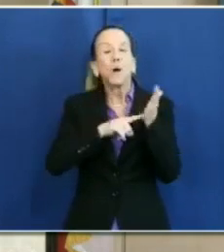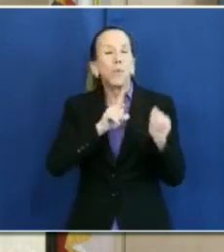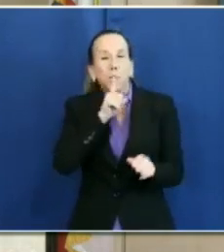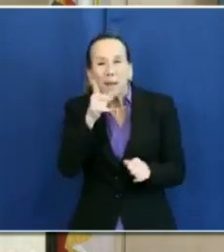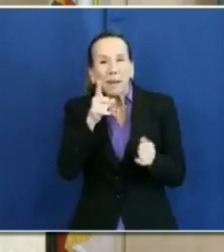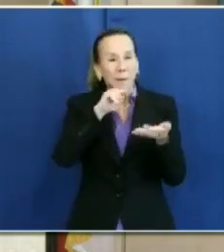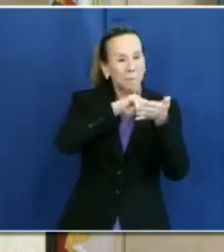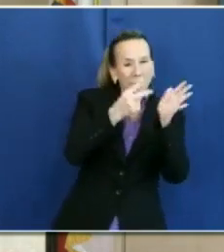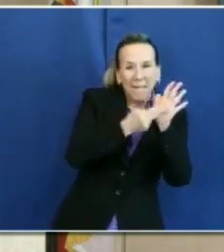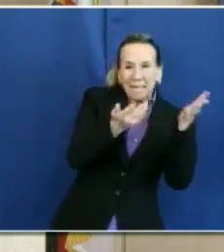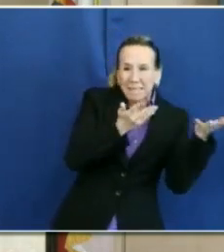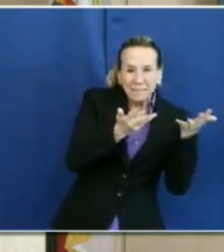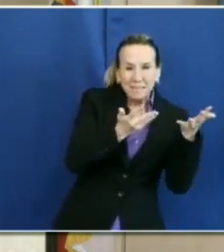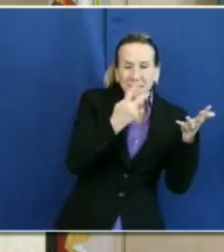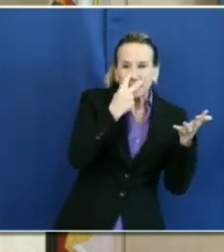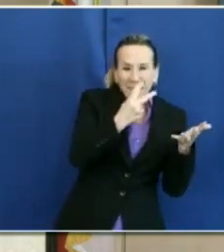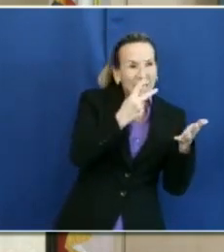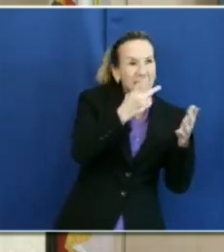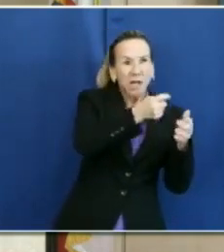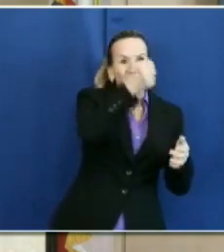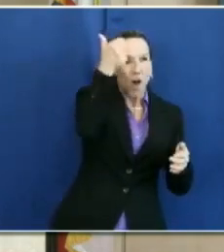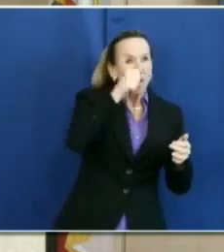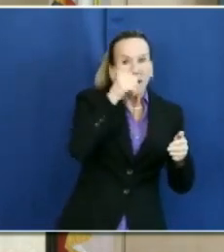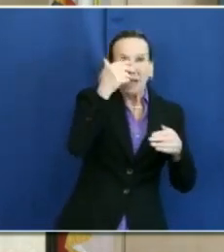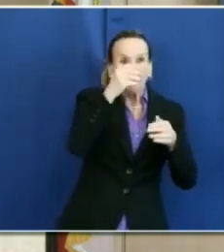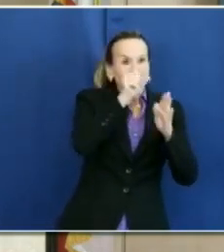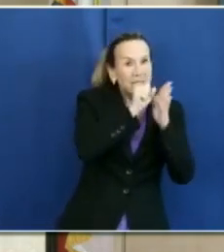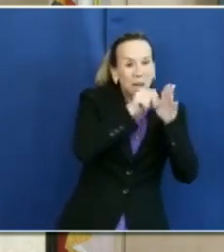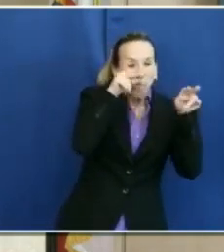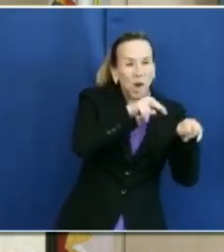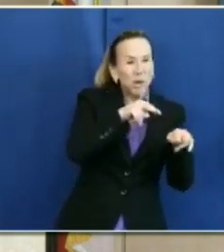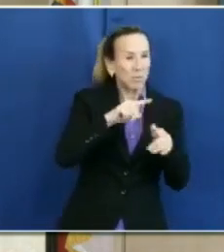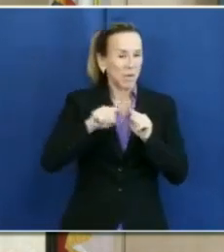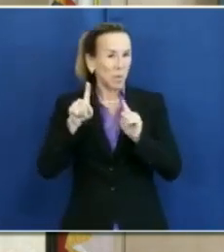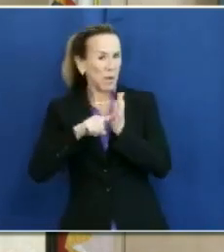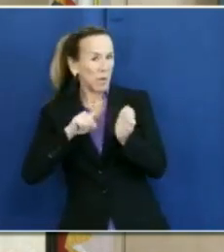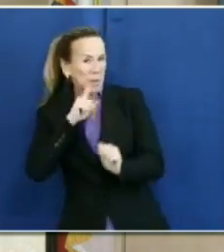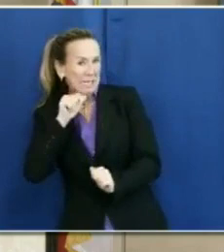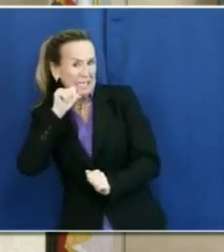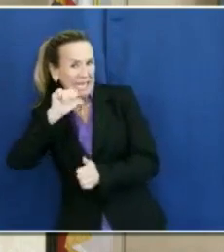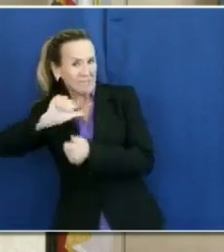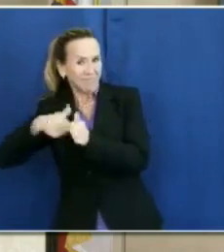what it doesn't mean also. So to get started, I'll call up Supervisor Nathan Fletcher.